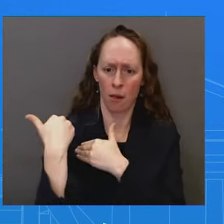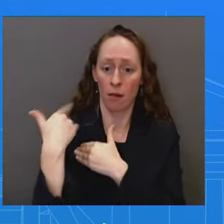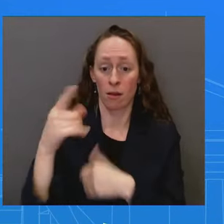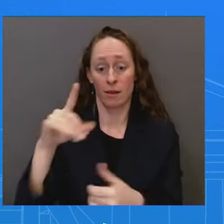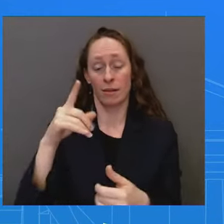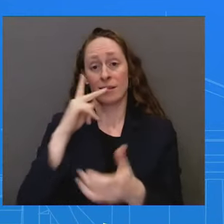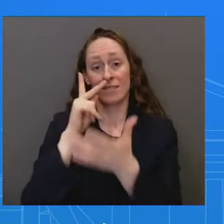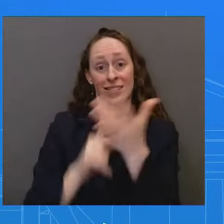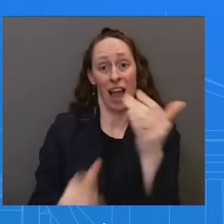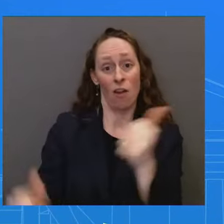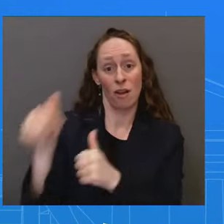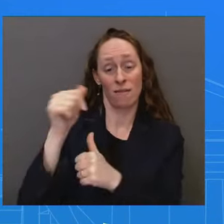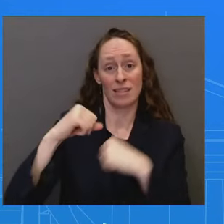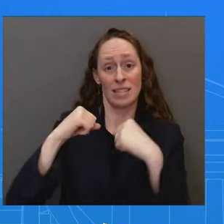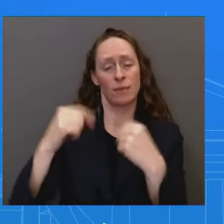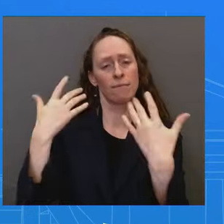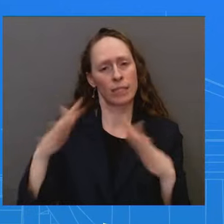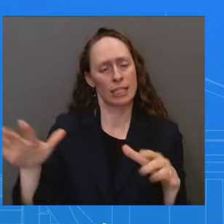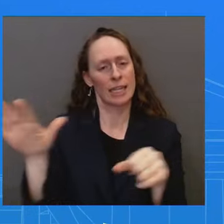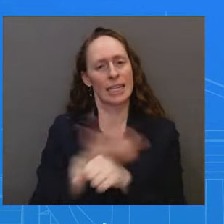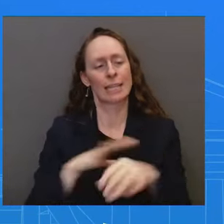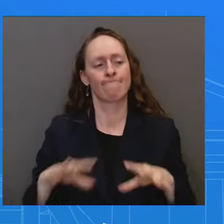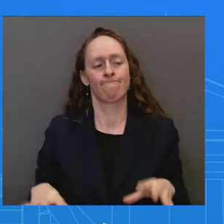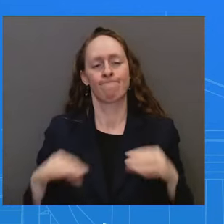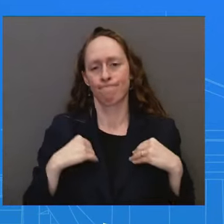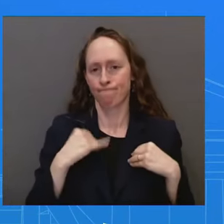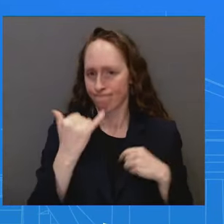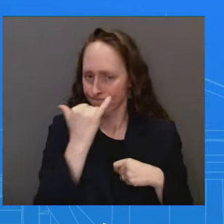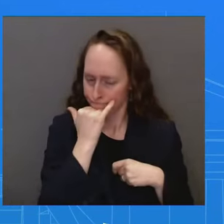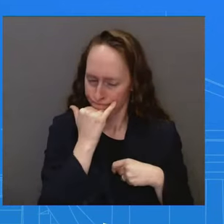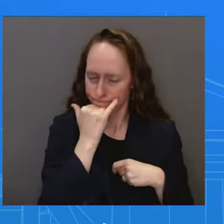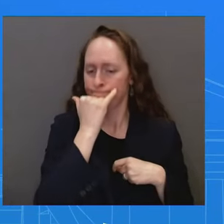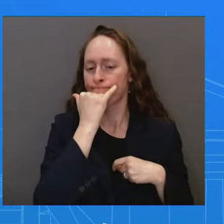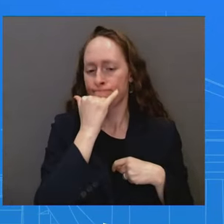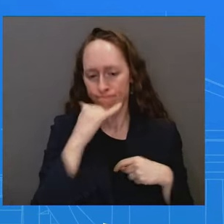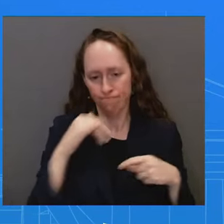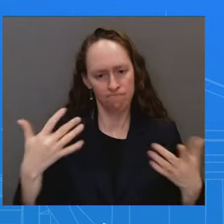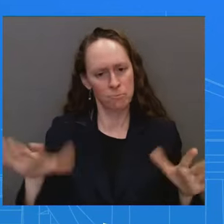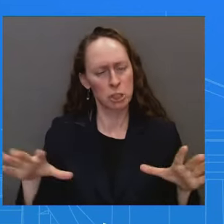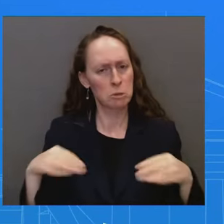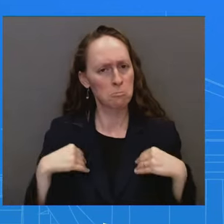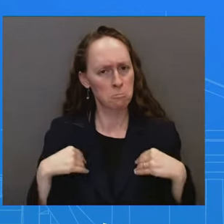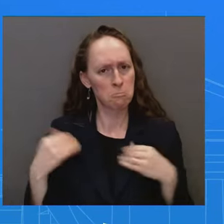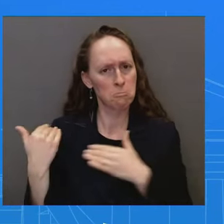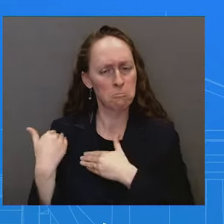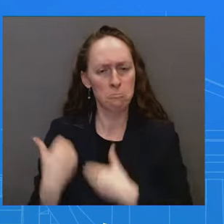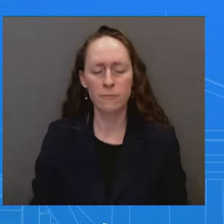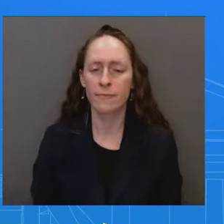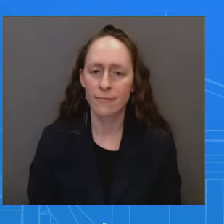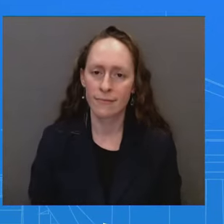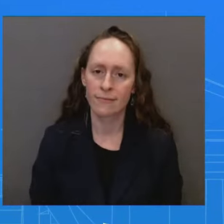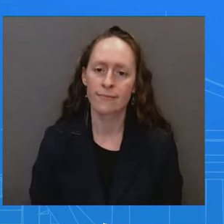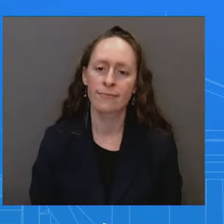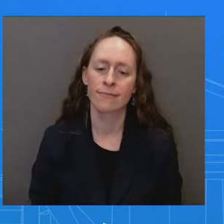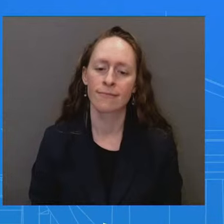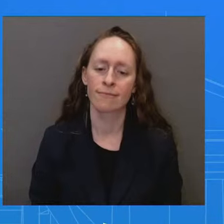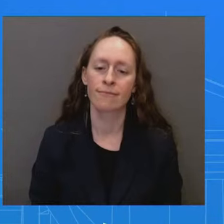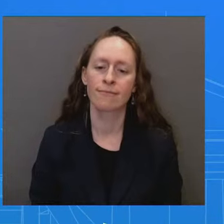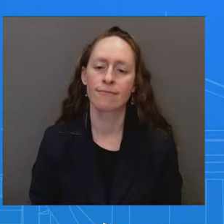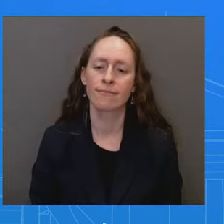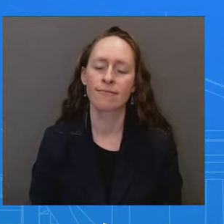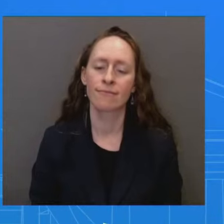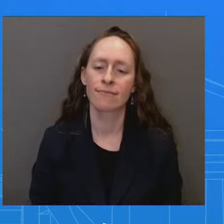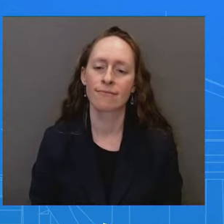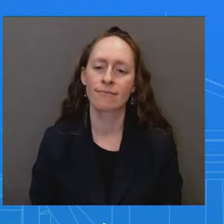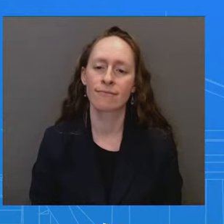he had put it on his shoulders. Thank you, sir. Okay. Thank you. Just another question because I'm, I'm not going to hear about